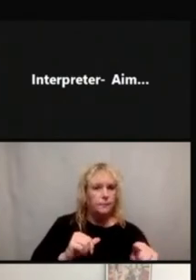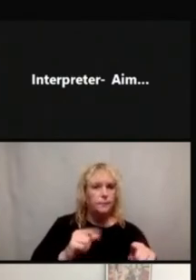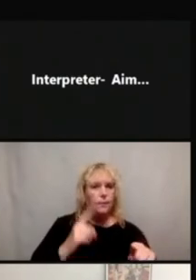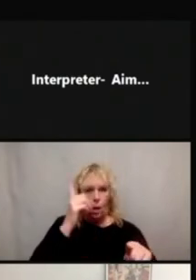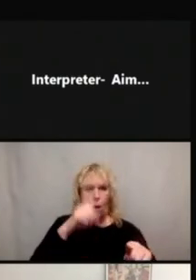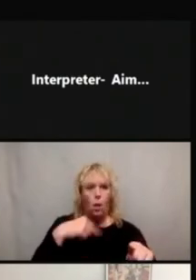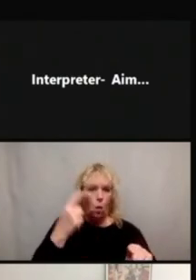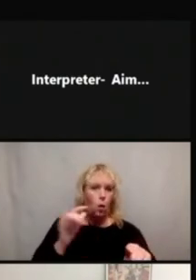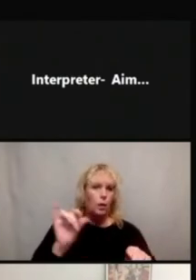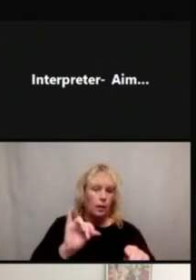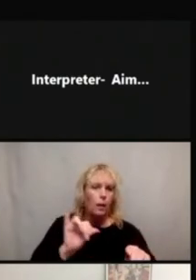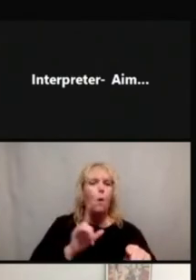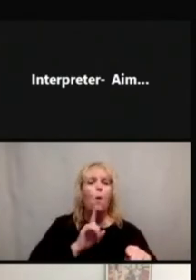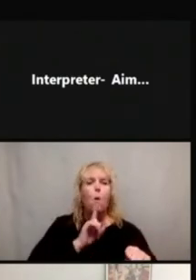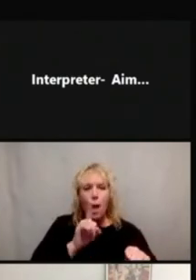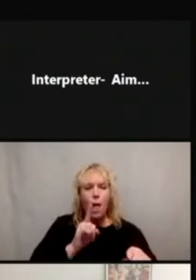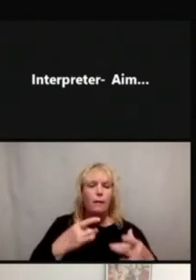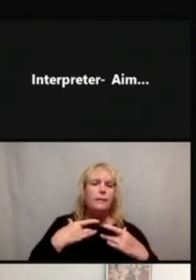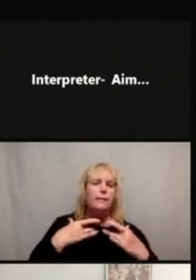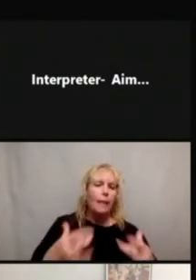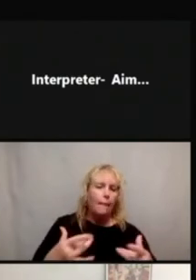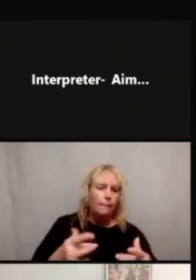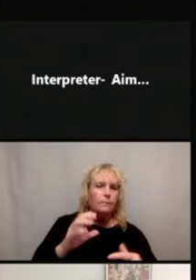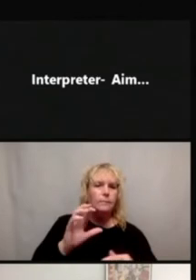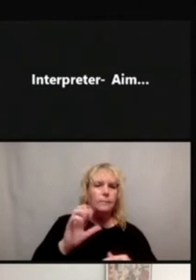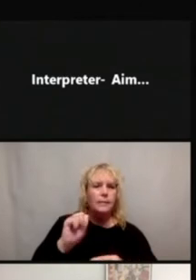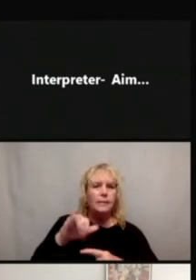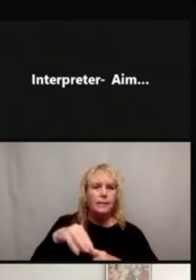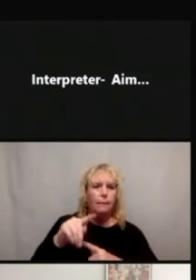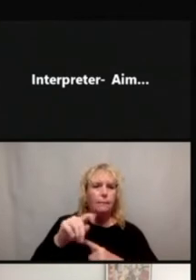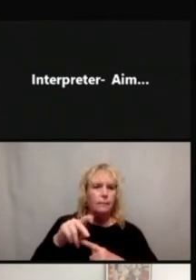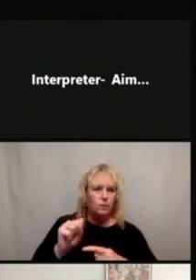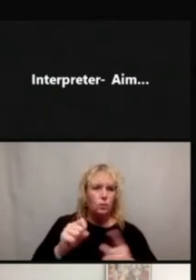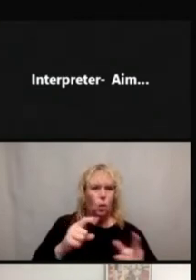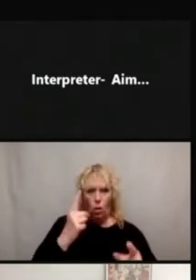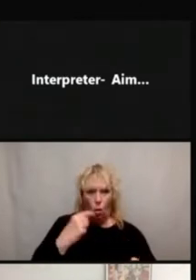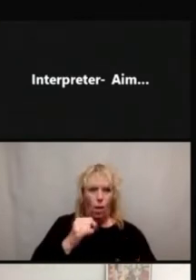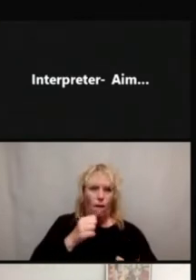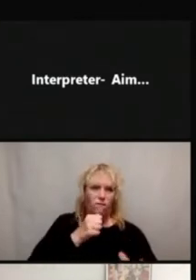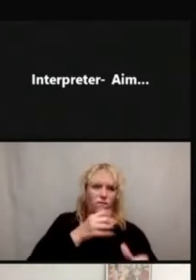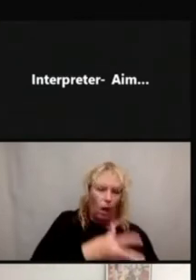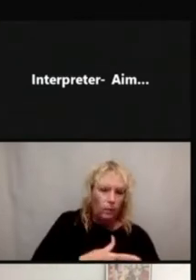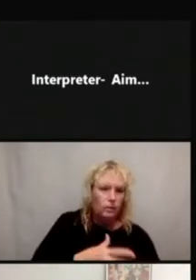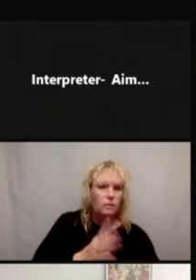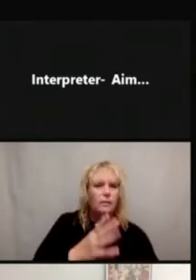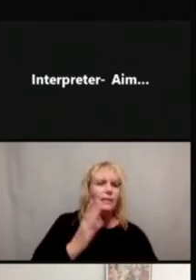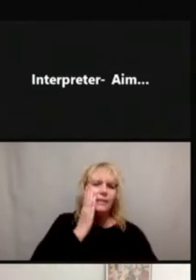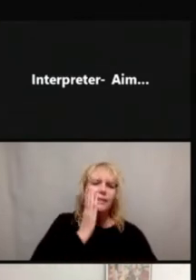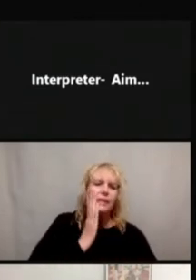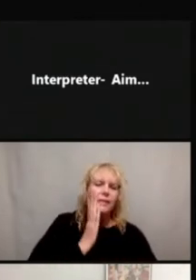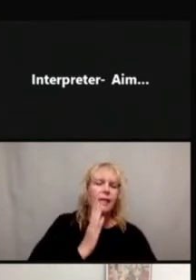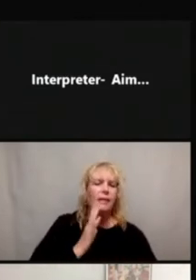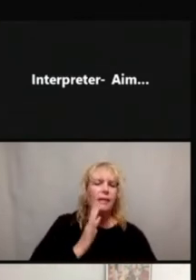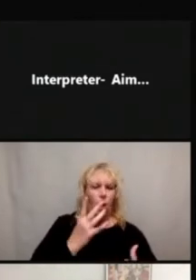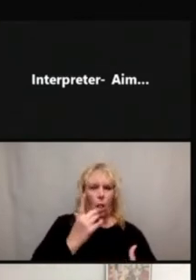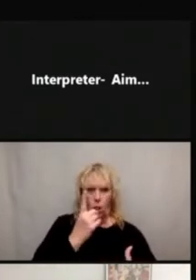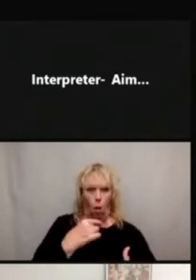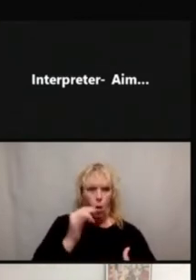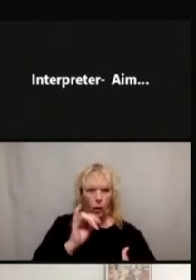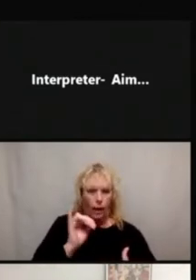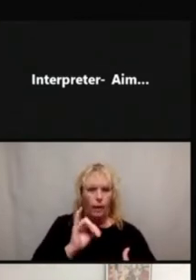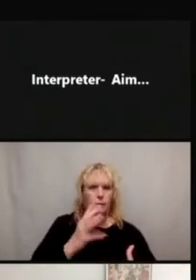real symptoms that people are having. The vomit looks like vomit, the skin rash looks like skin rash, and the people look